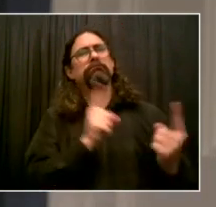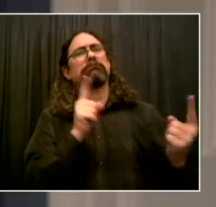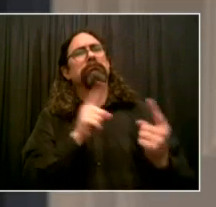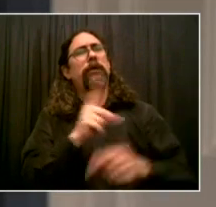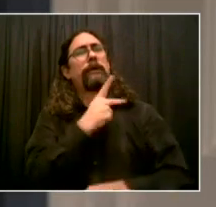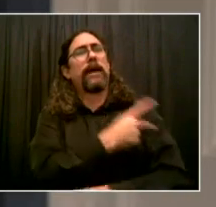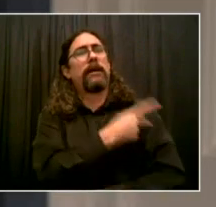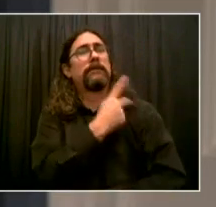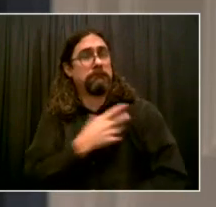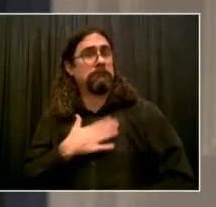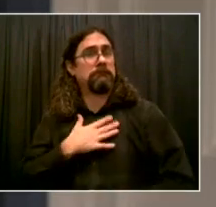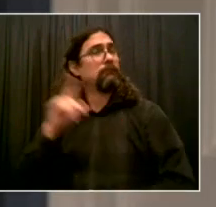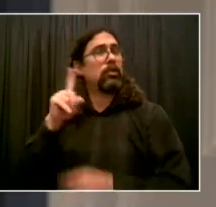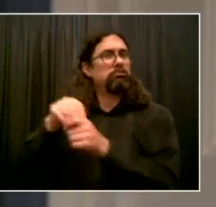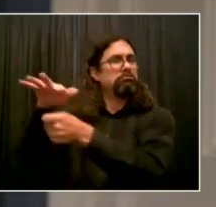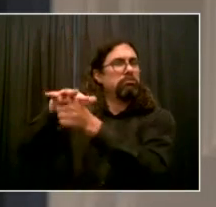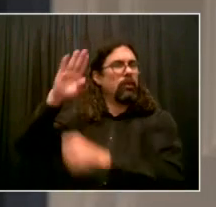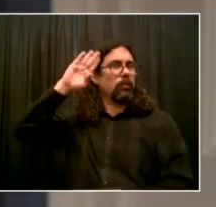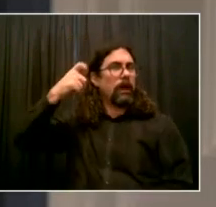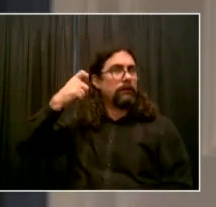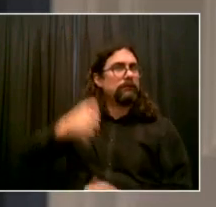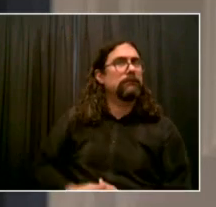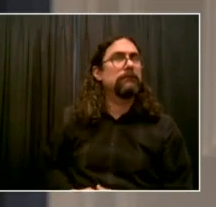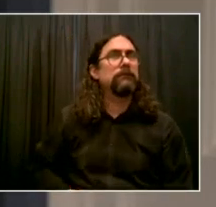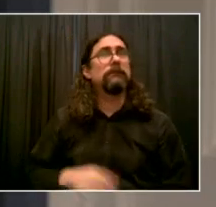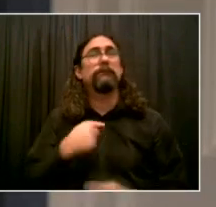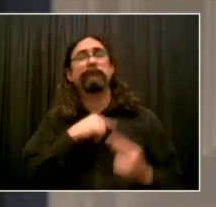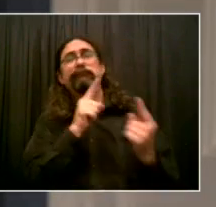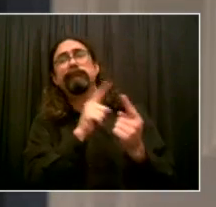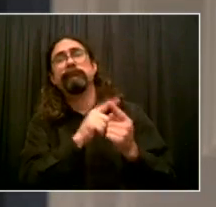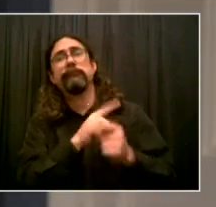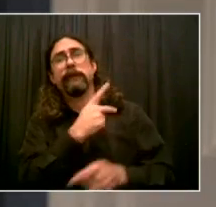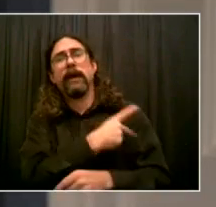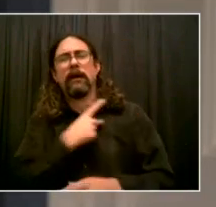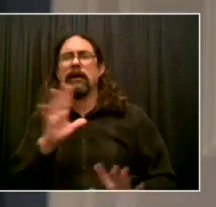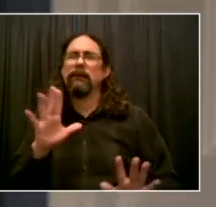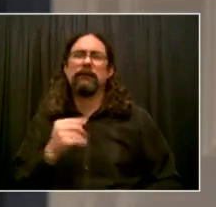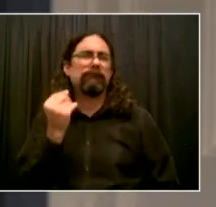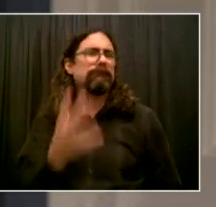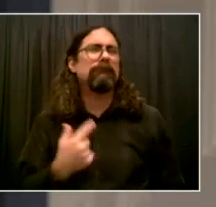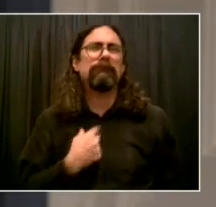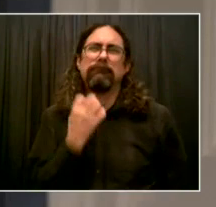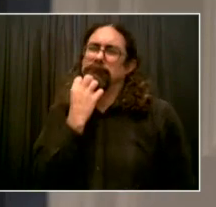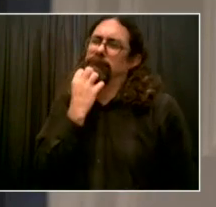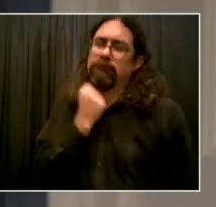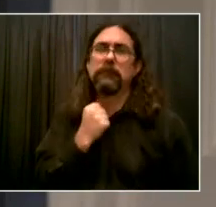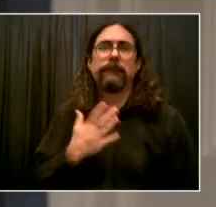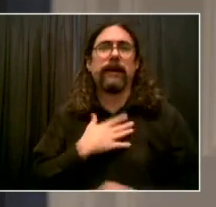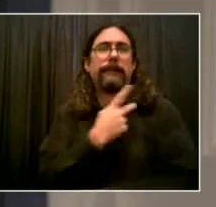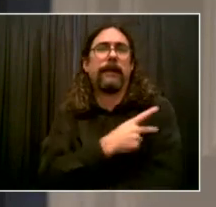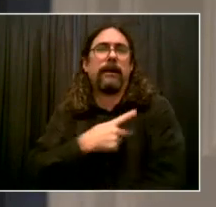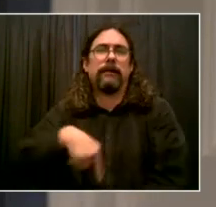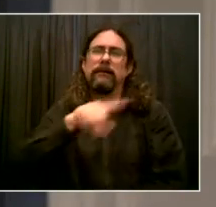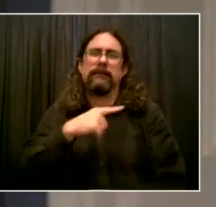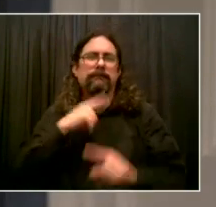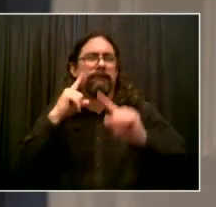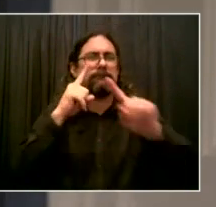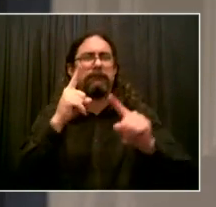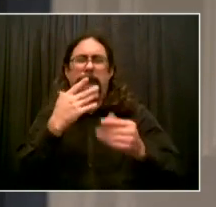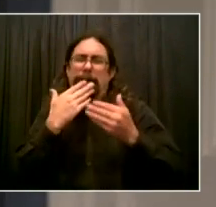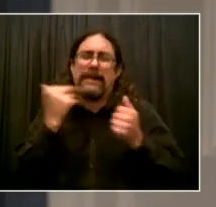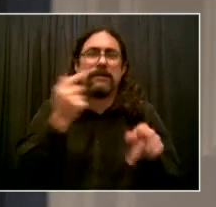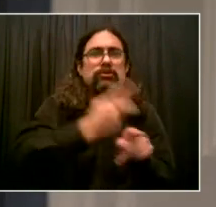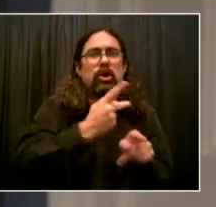patients beyond the four walls of my office. With the new Public Health Corps, I will have community health workers on my